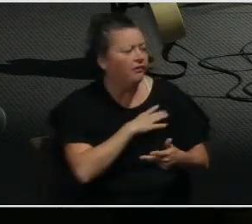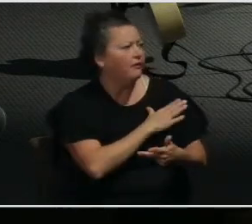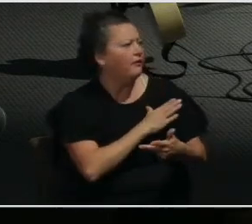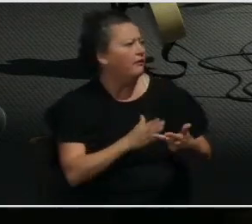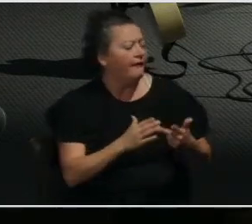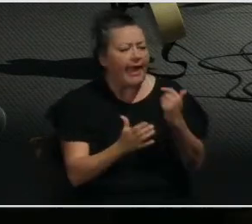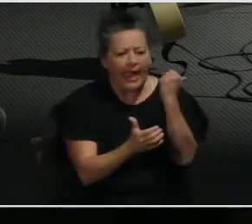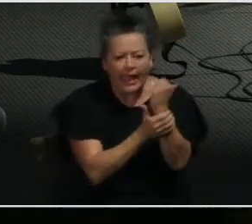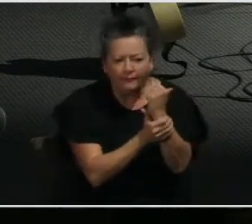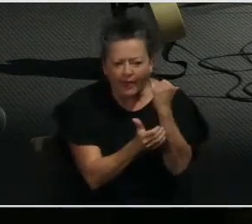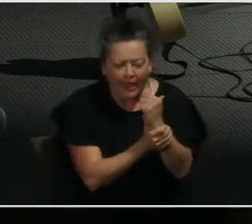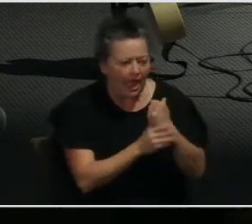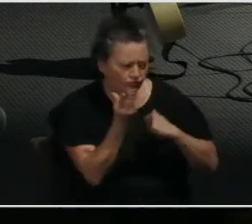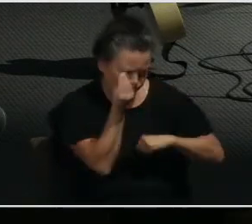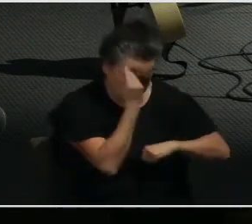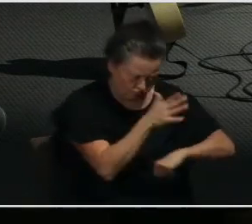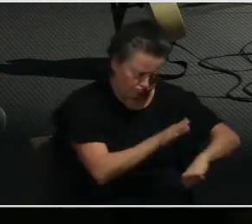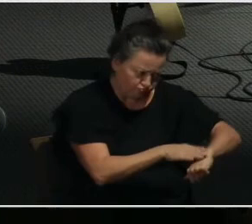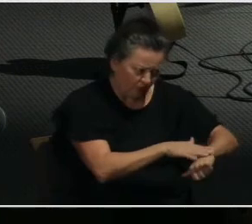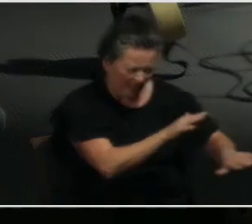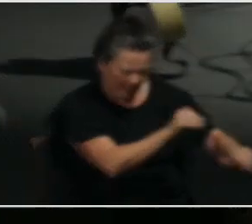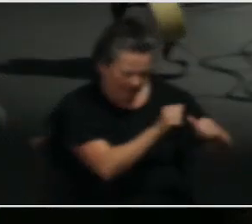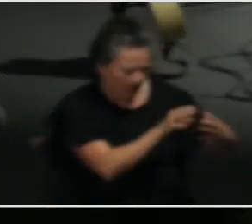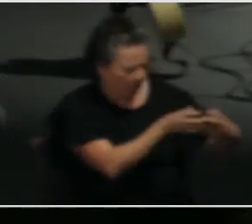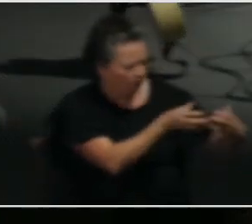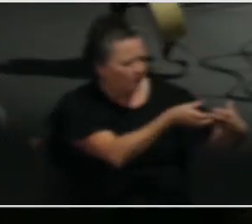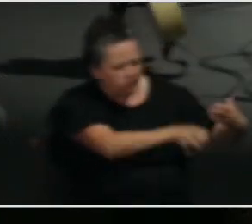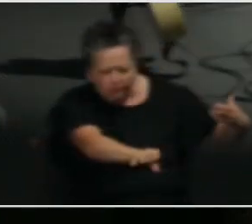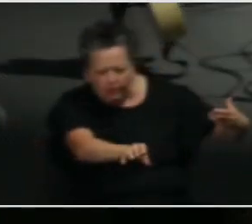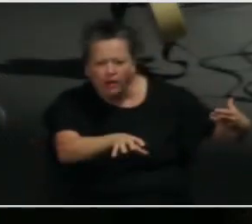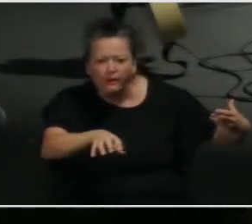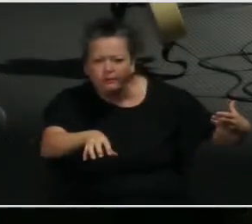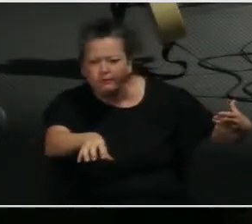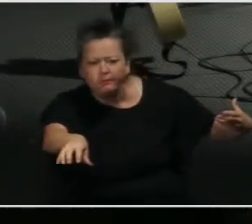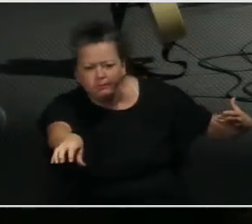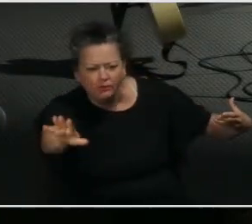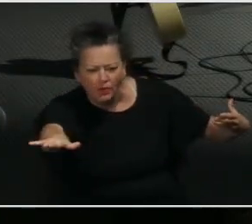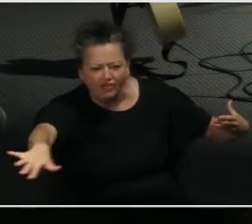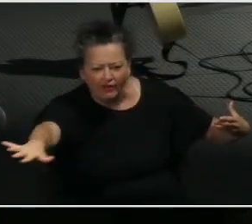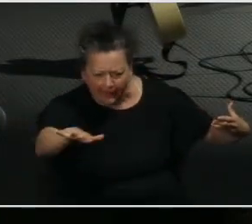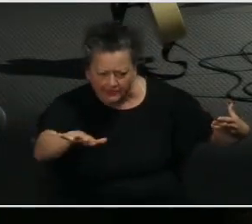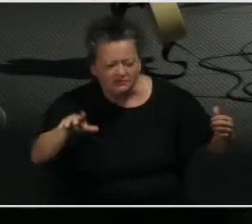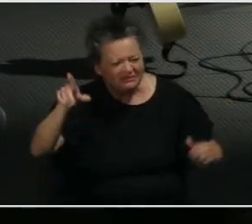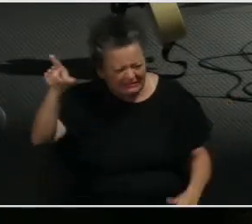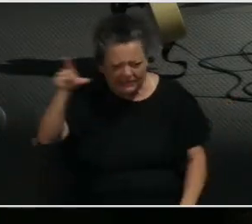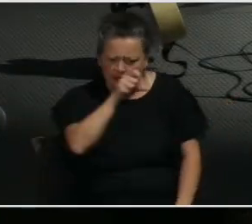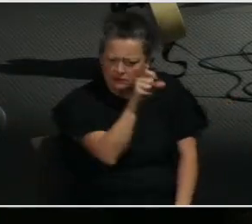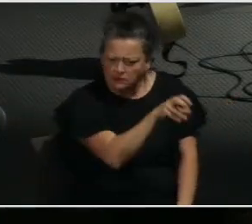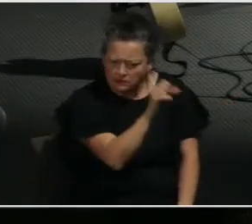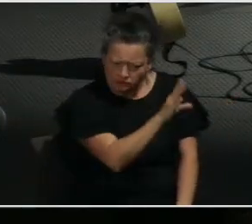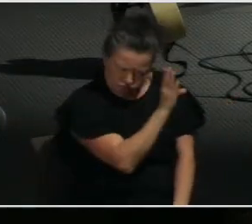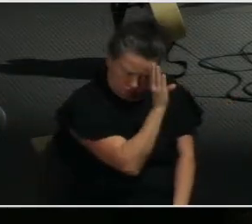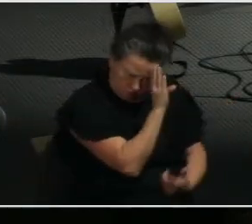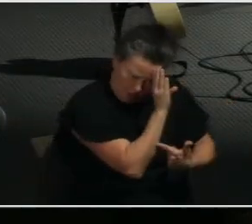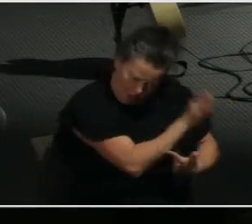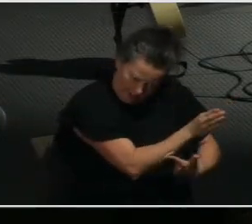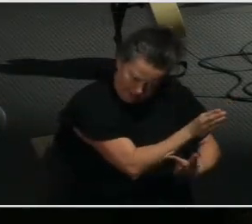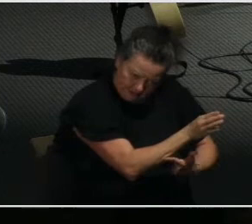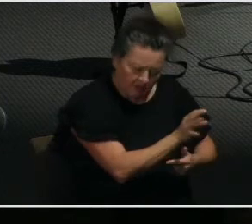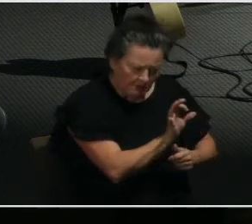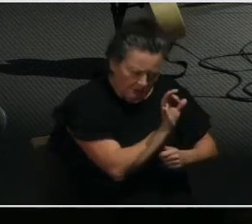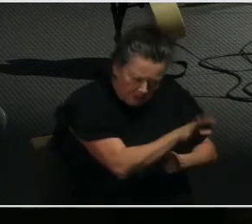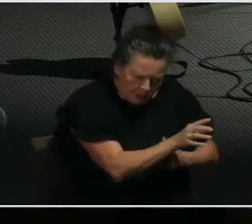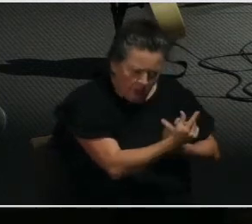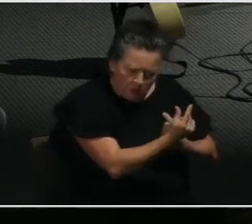gave Abraham to leave his family and to go to a land that he would show them. We see God giving direction, guidance